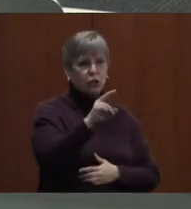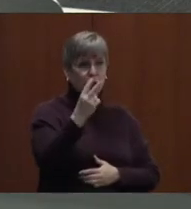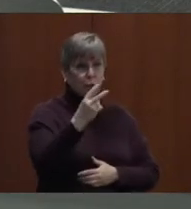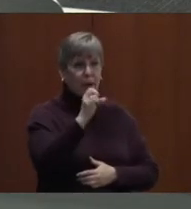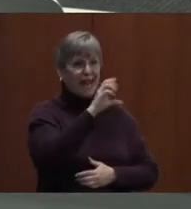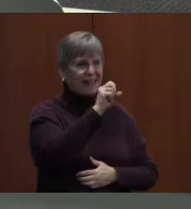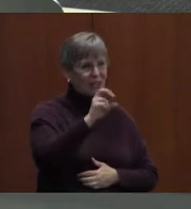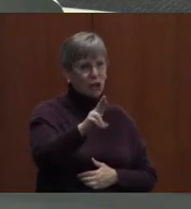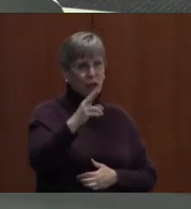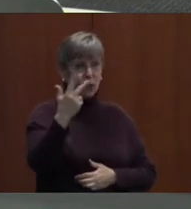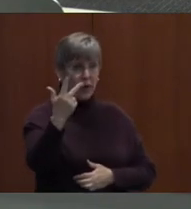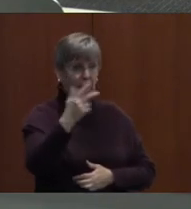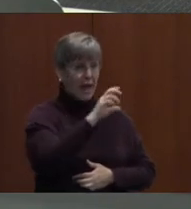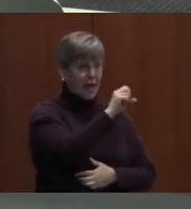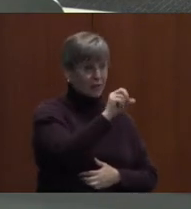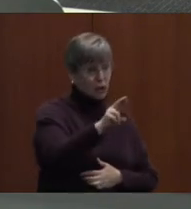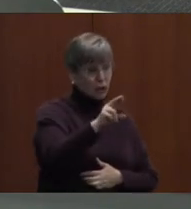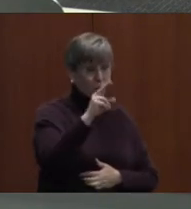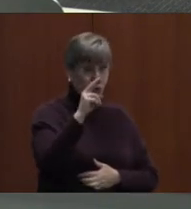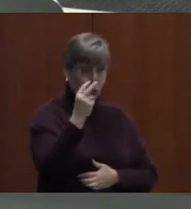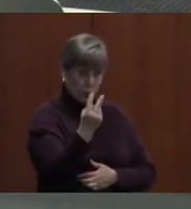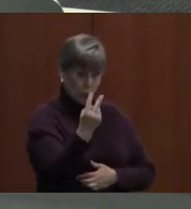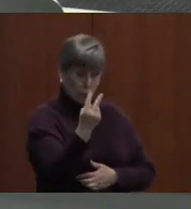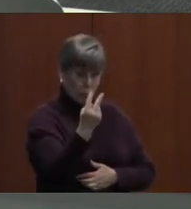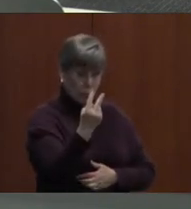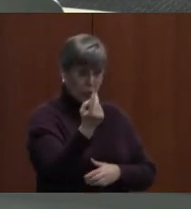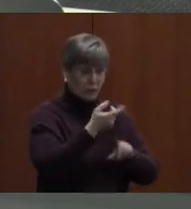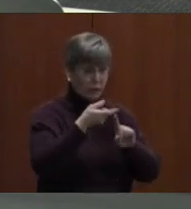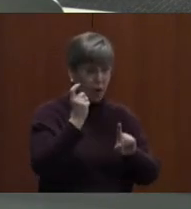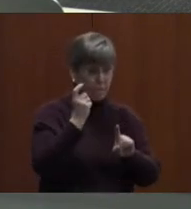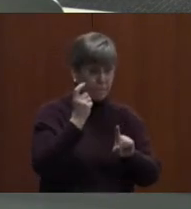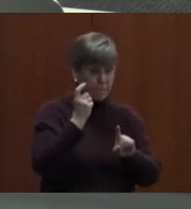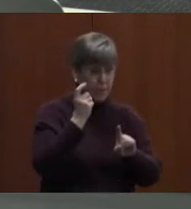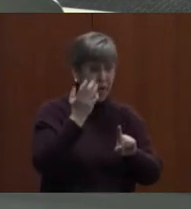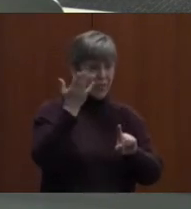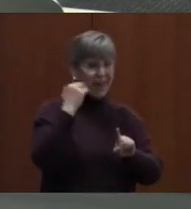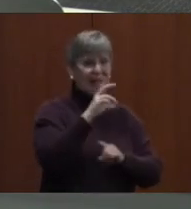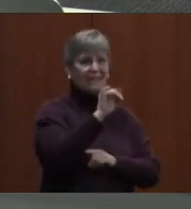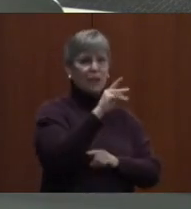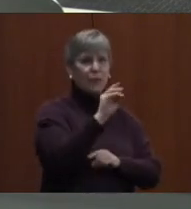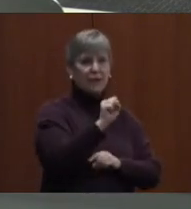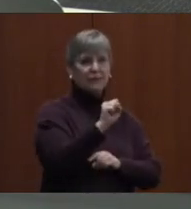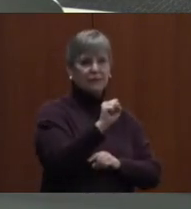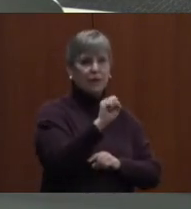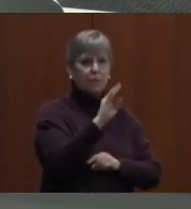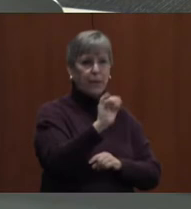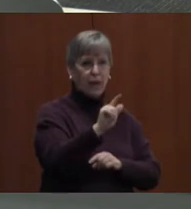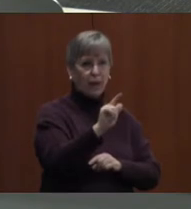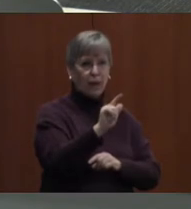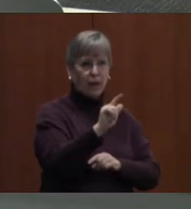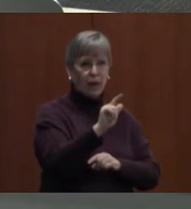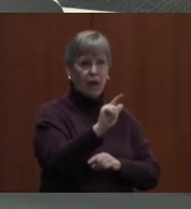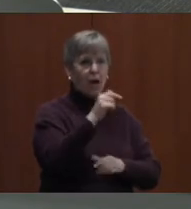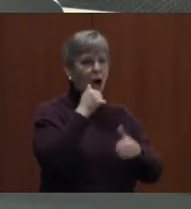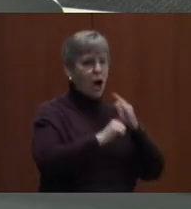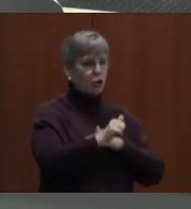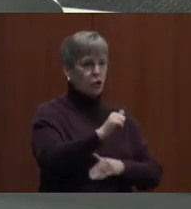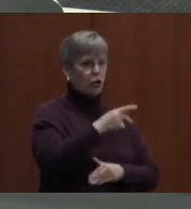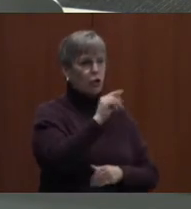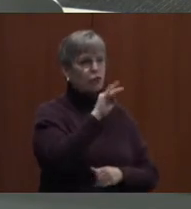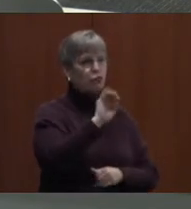ESSER II stemmed out of the last stimulus bill that was done under the Trump administration.